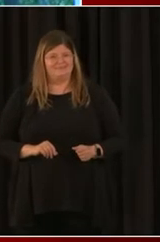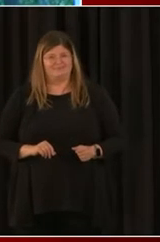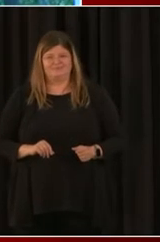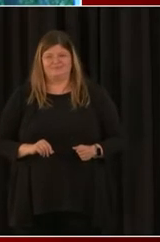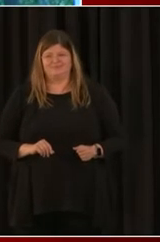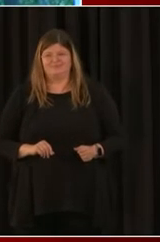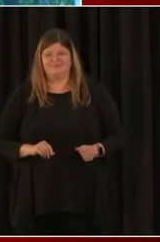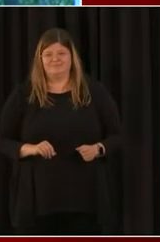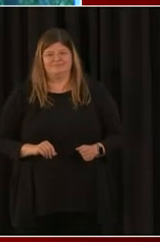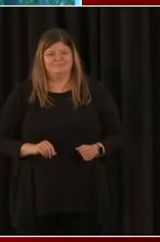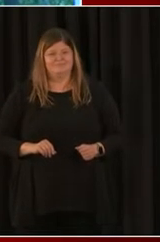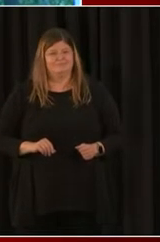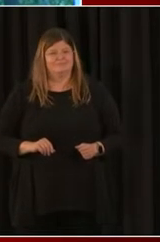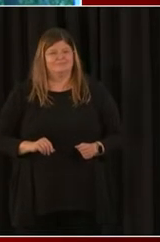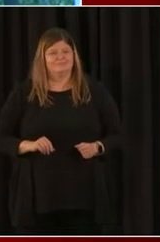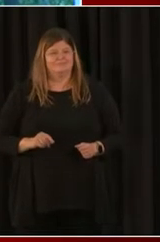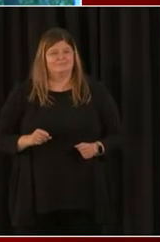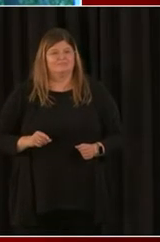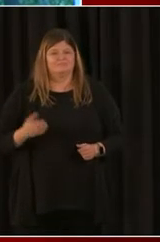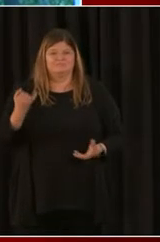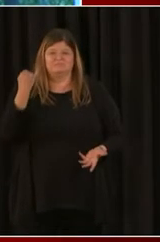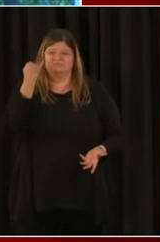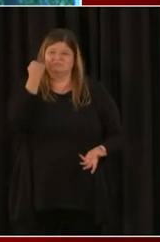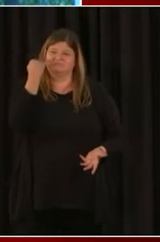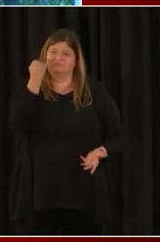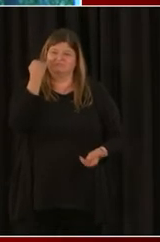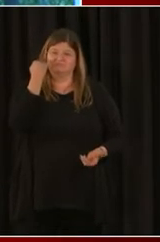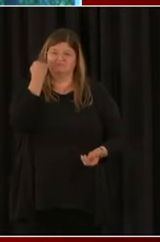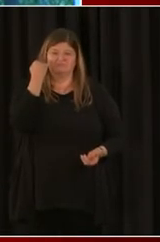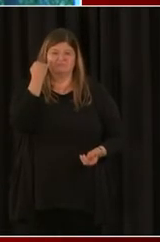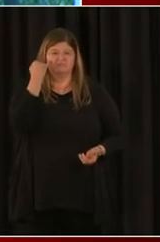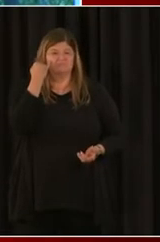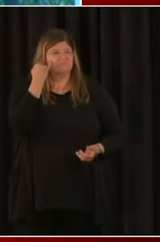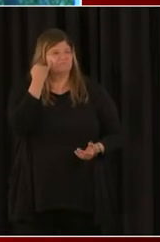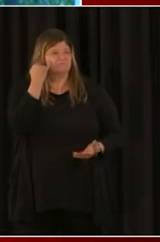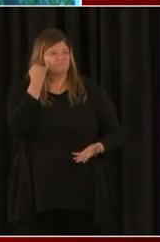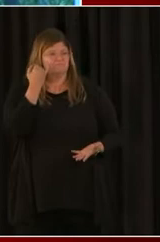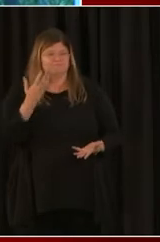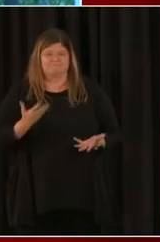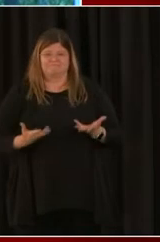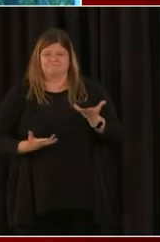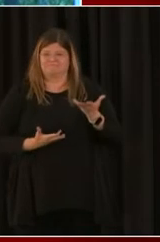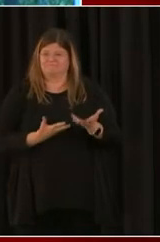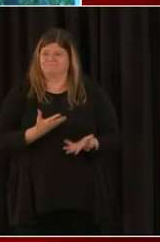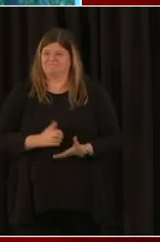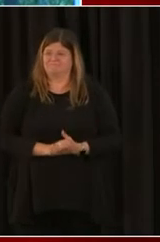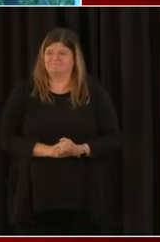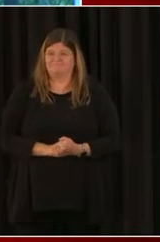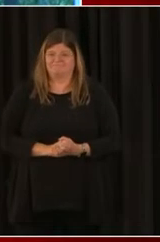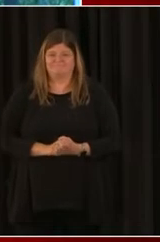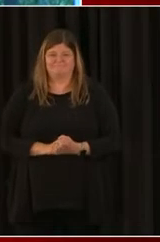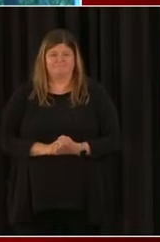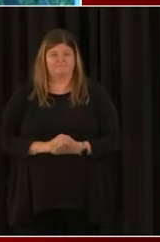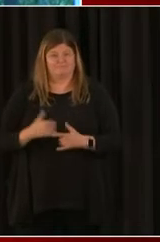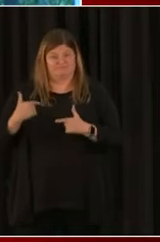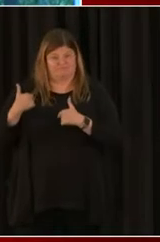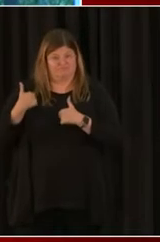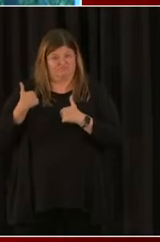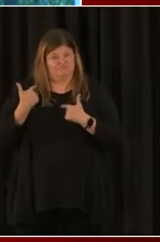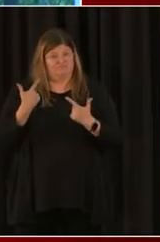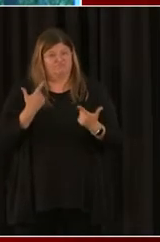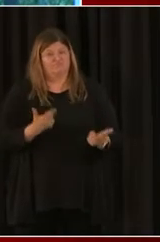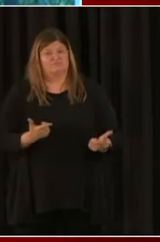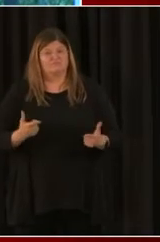from April, well, let's put it this way. There's been a lot of restrictions on eat-in